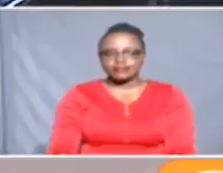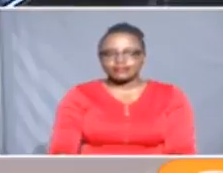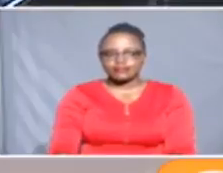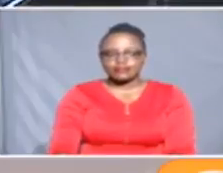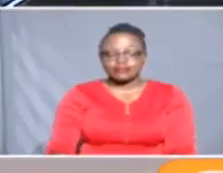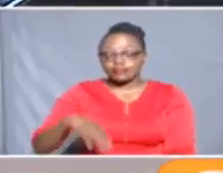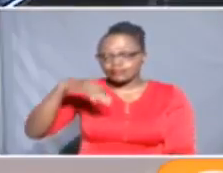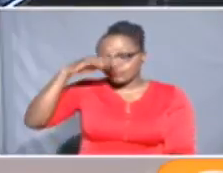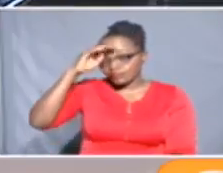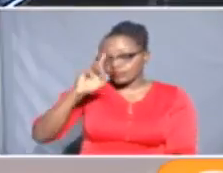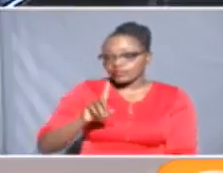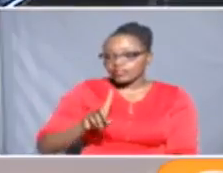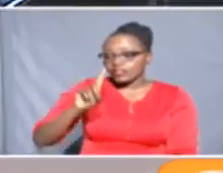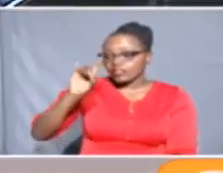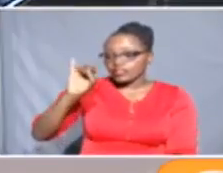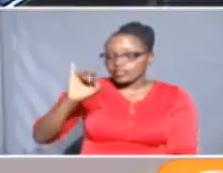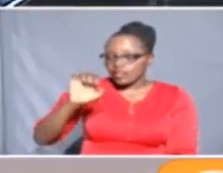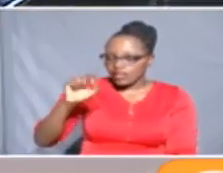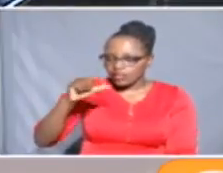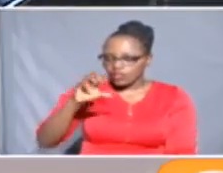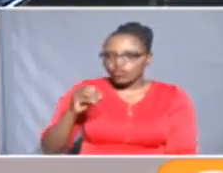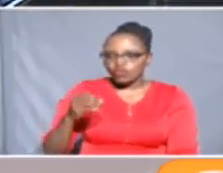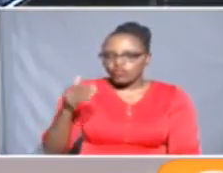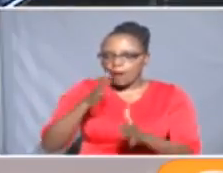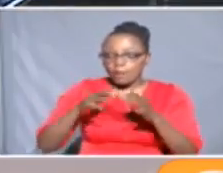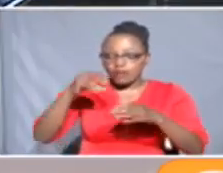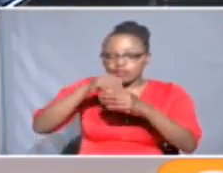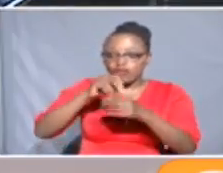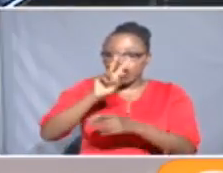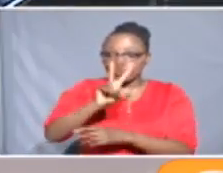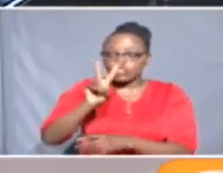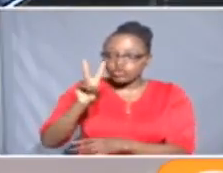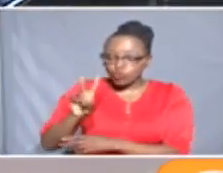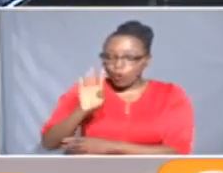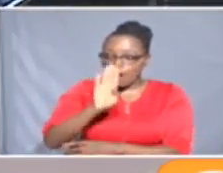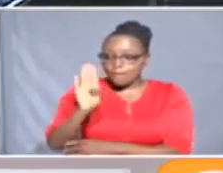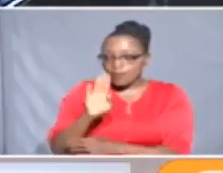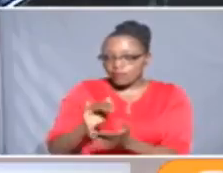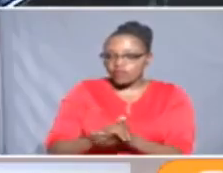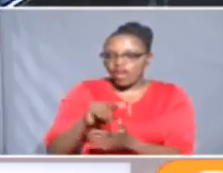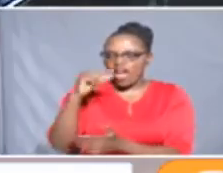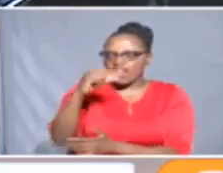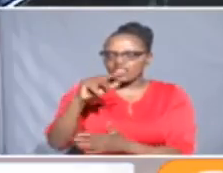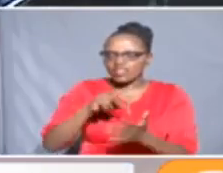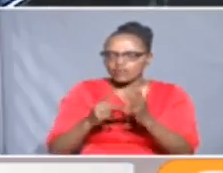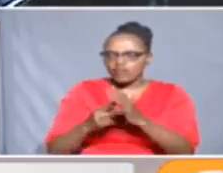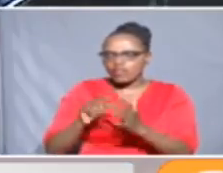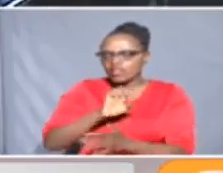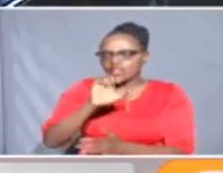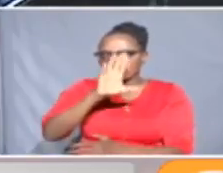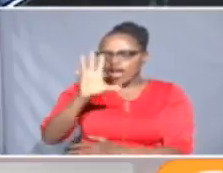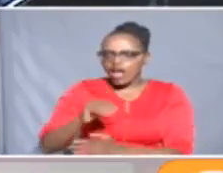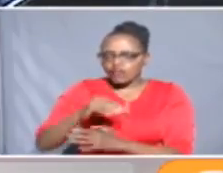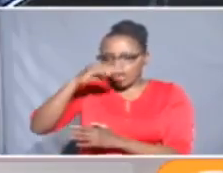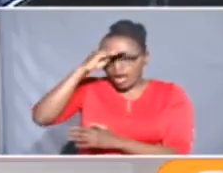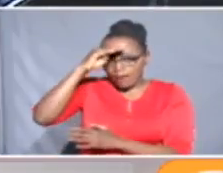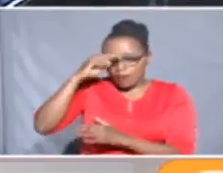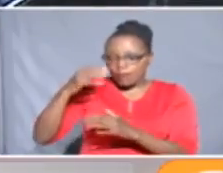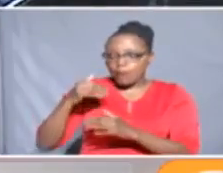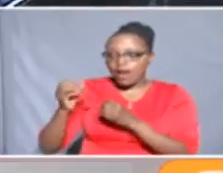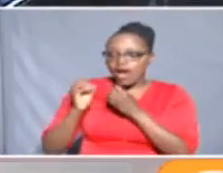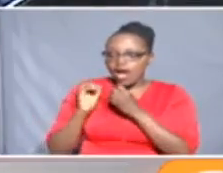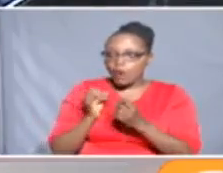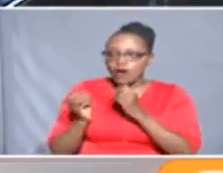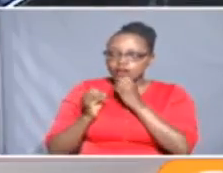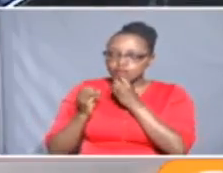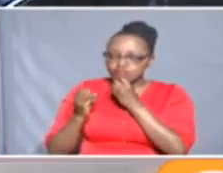Beverage giant Diageo plans to invest 22 billion Kenya shillings in green projects across its African breweries. Denise Otieno has the details